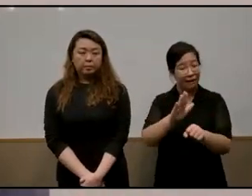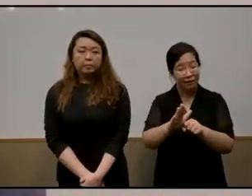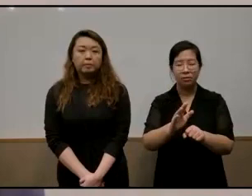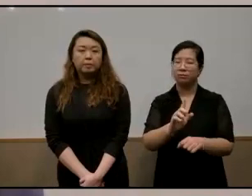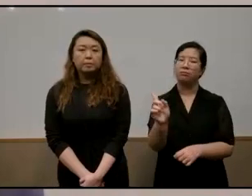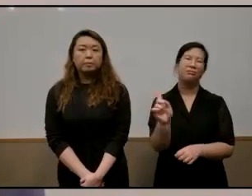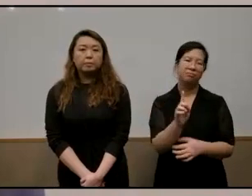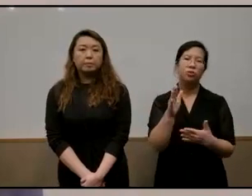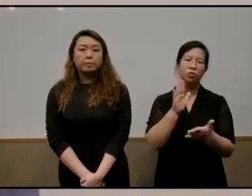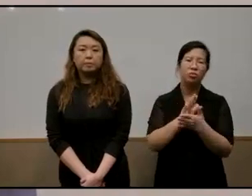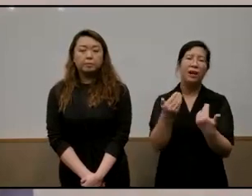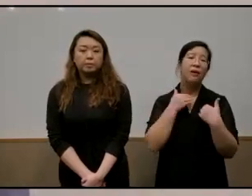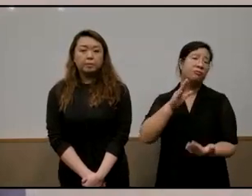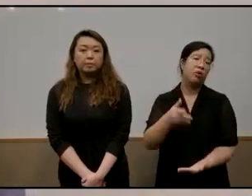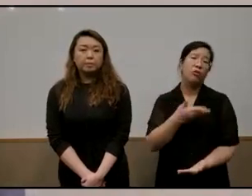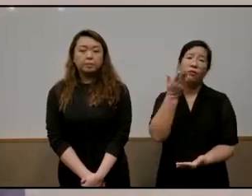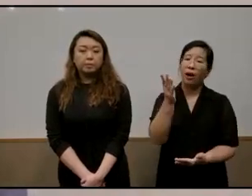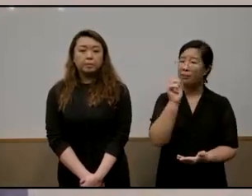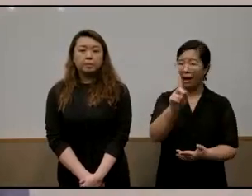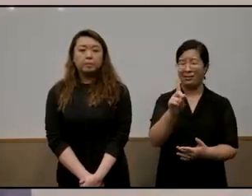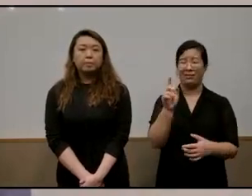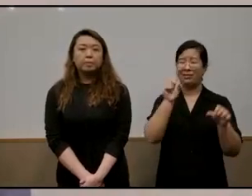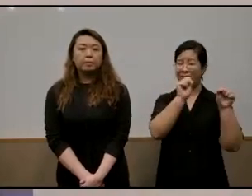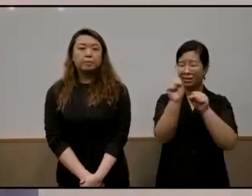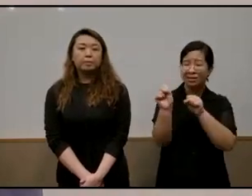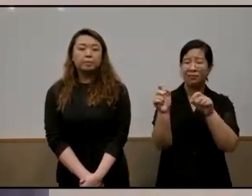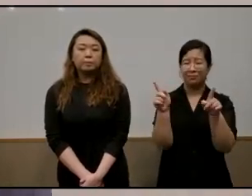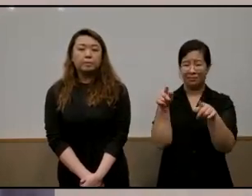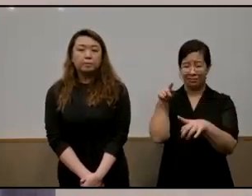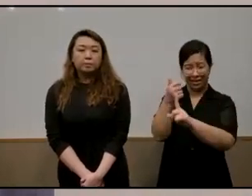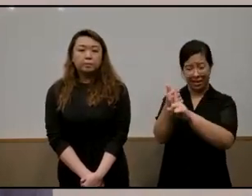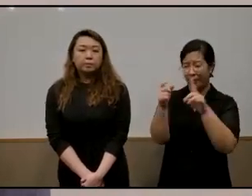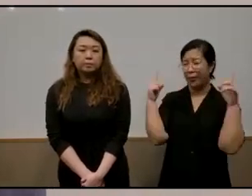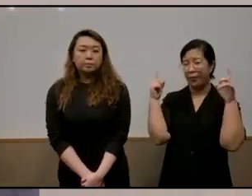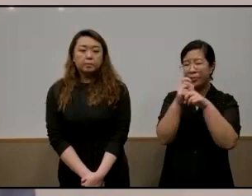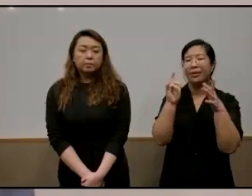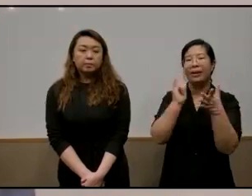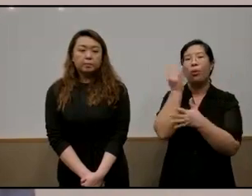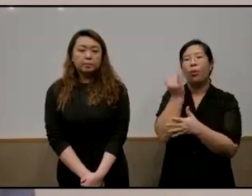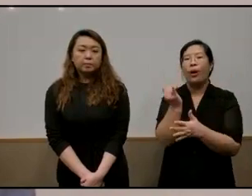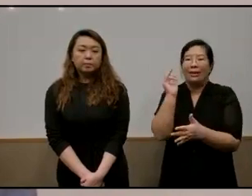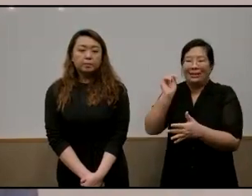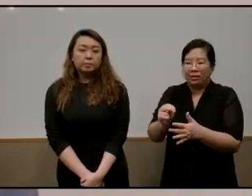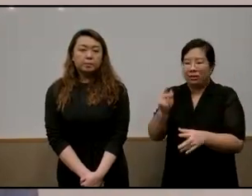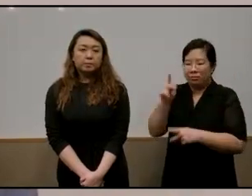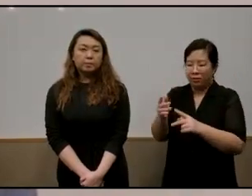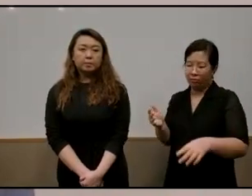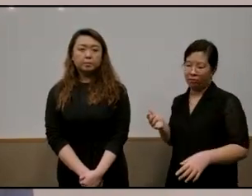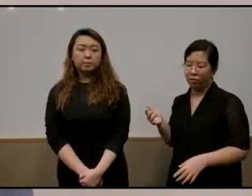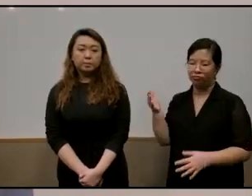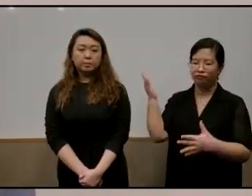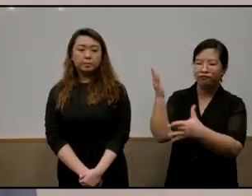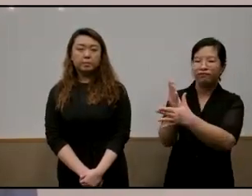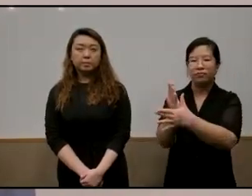ecosystem and that is why you need navigators and pilots to help the smaller fish and the smaller boats to swim safely to